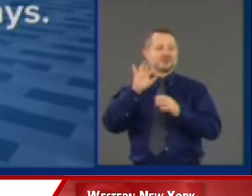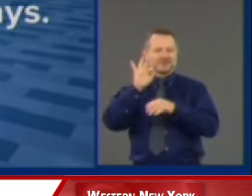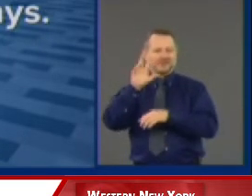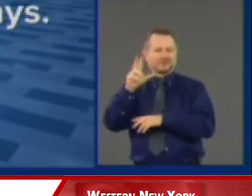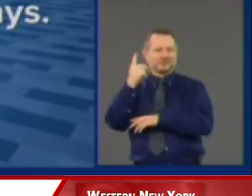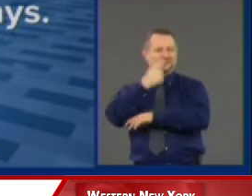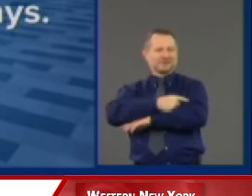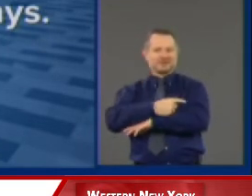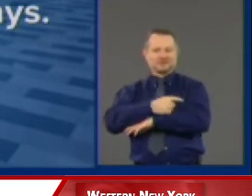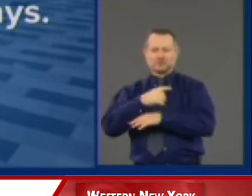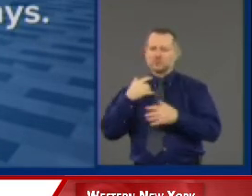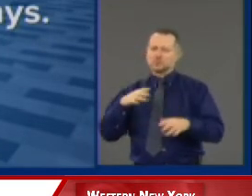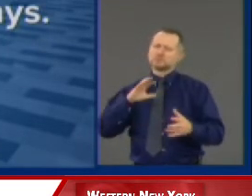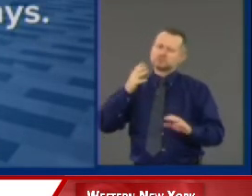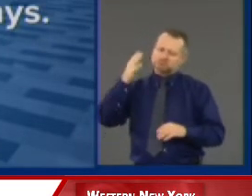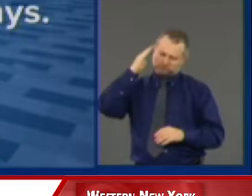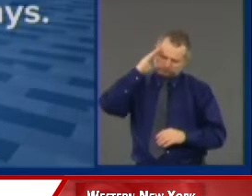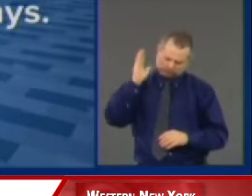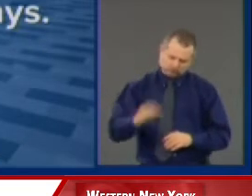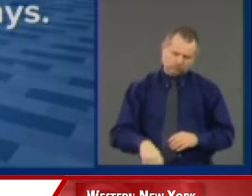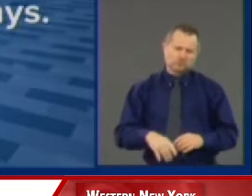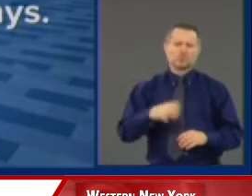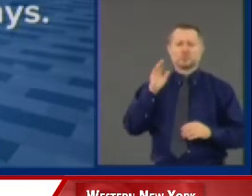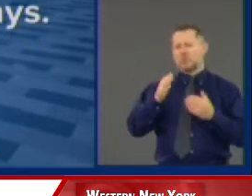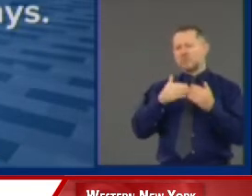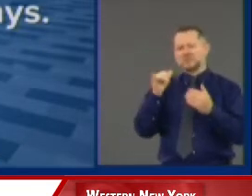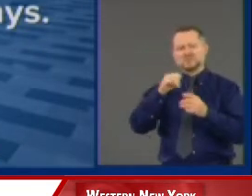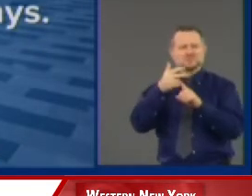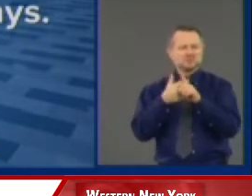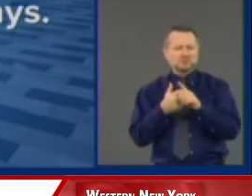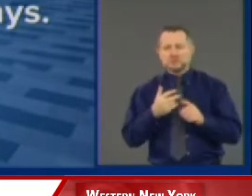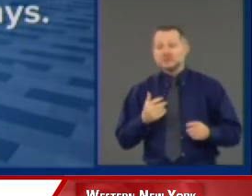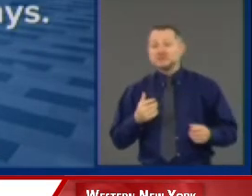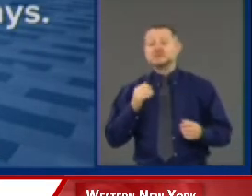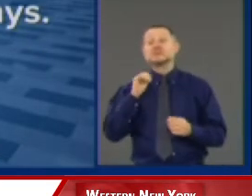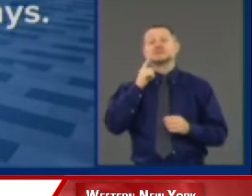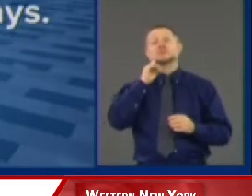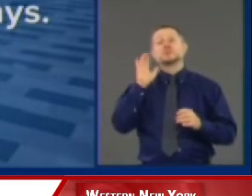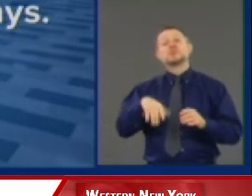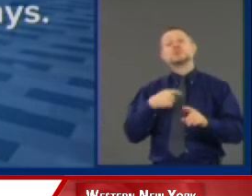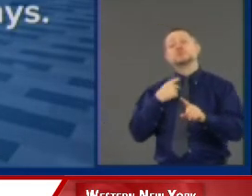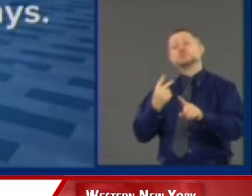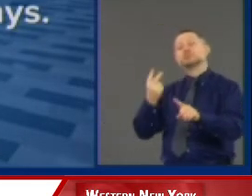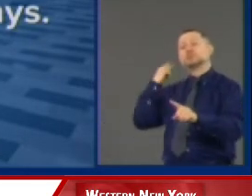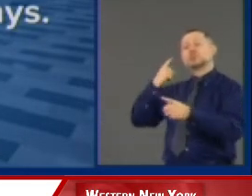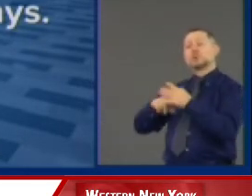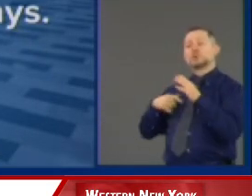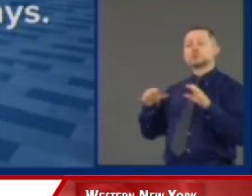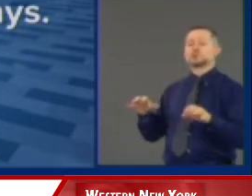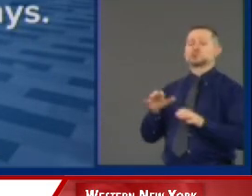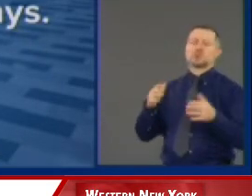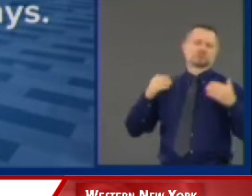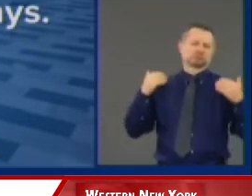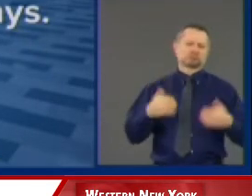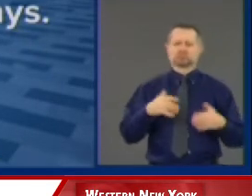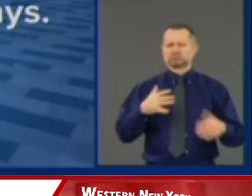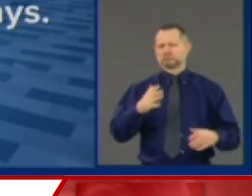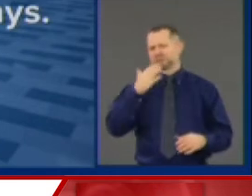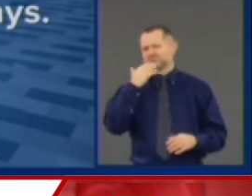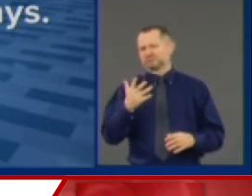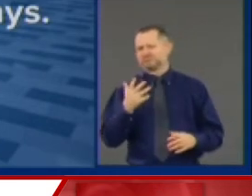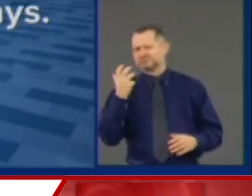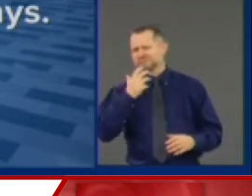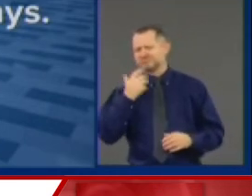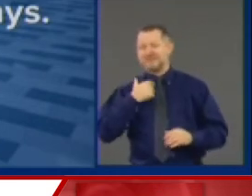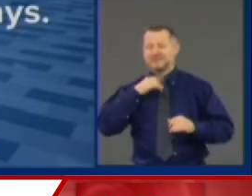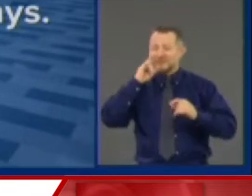days. I know. But look at what we did in 93 days. We went from the worst situation on the